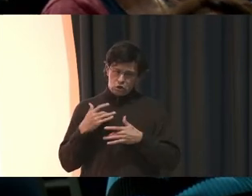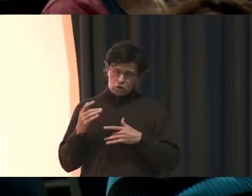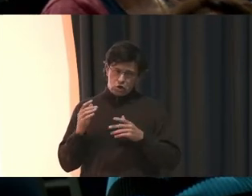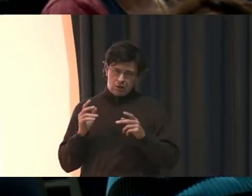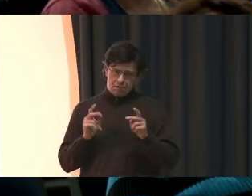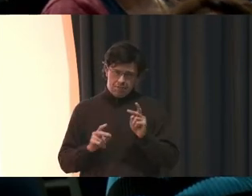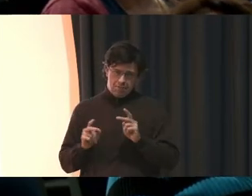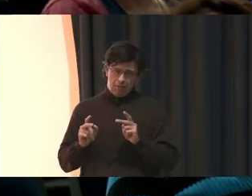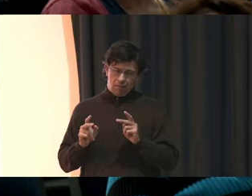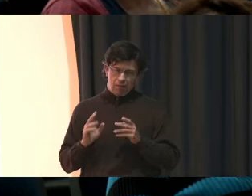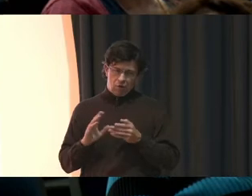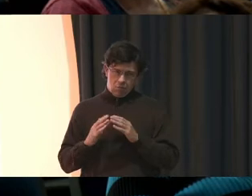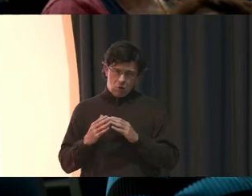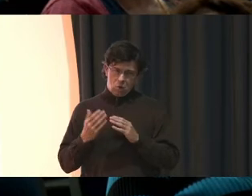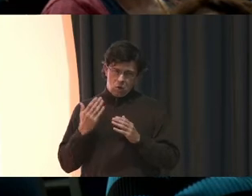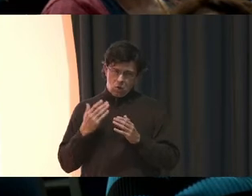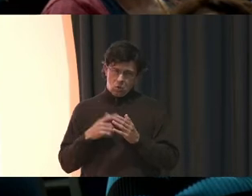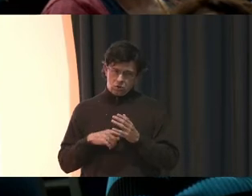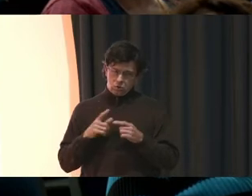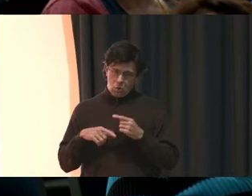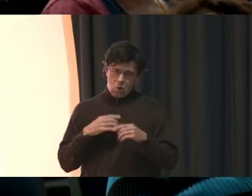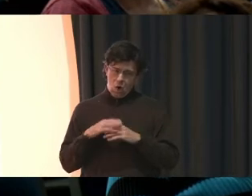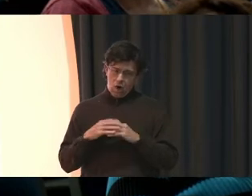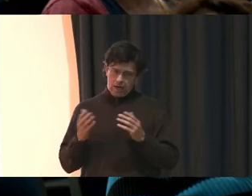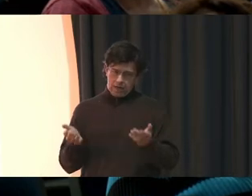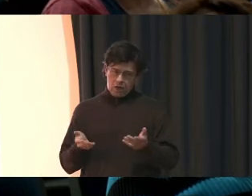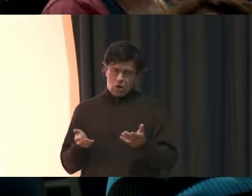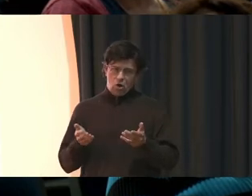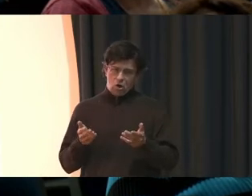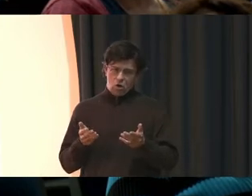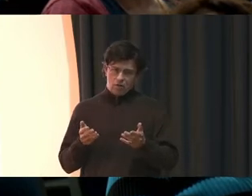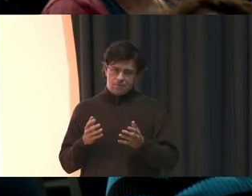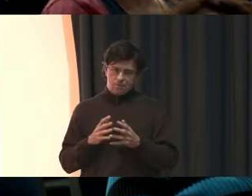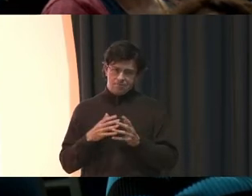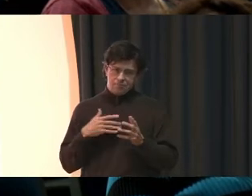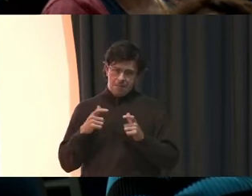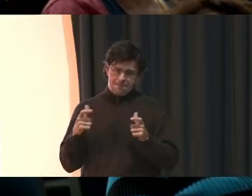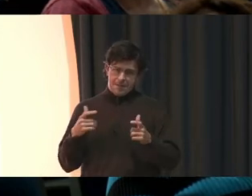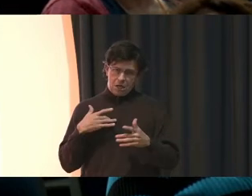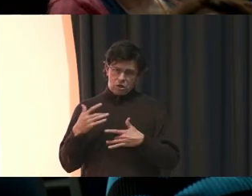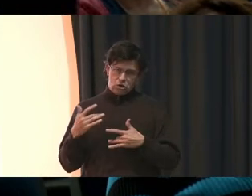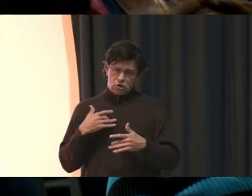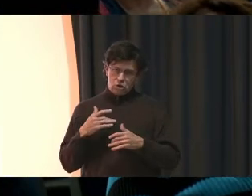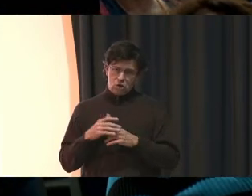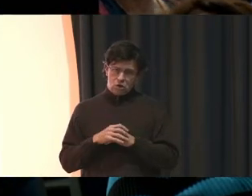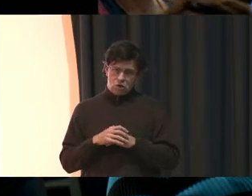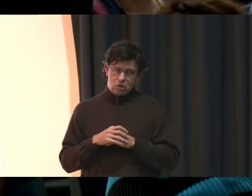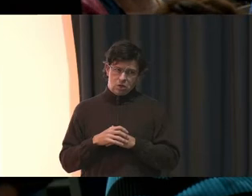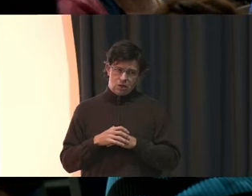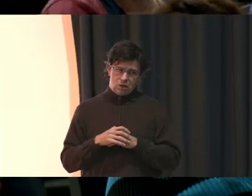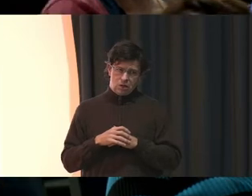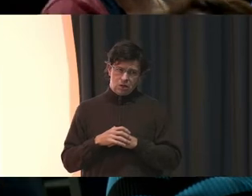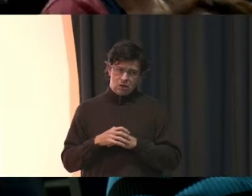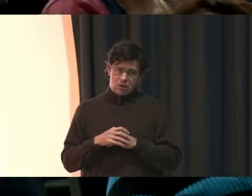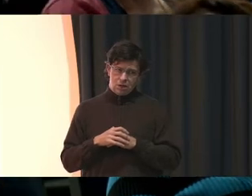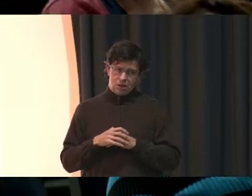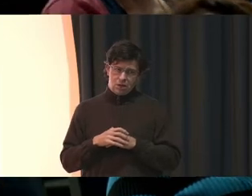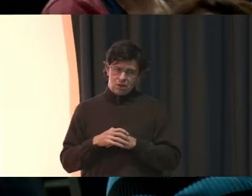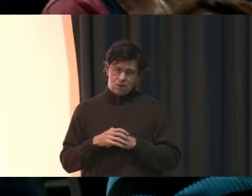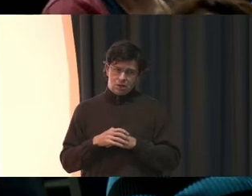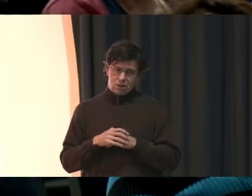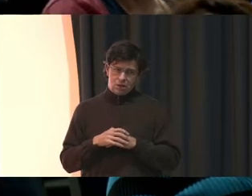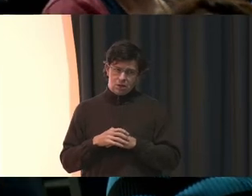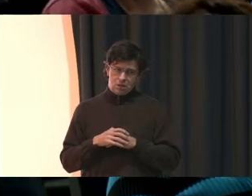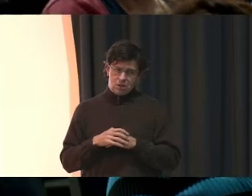about what's going on here. My big question is, like this young lady here said, she had to transfer